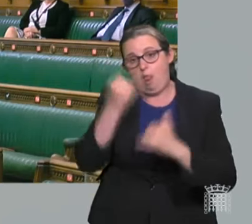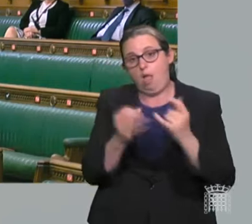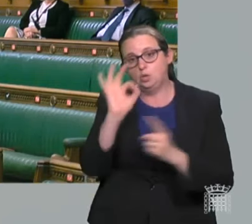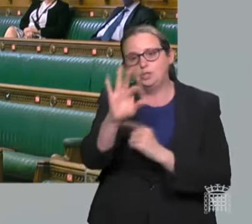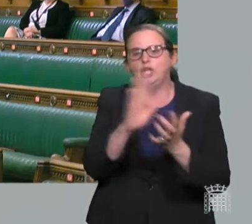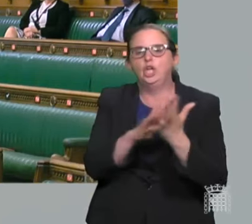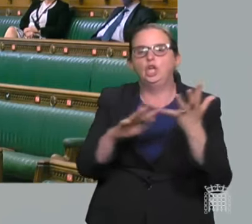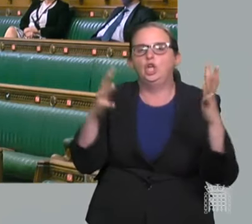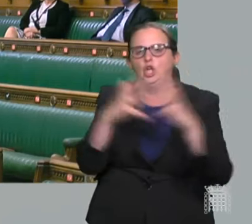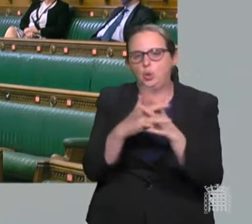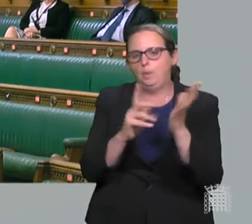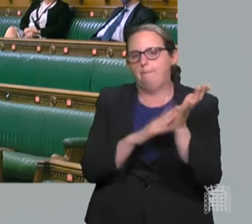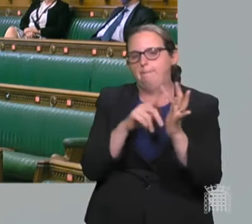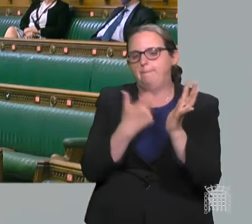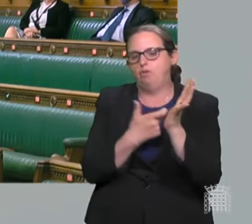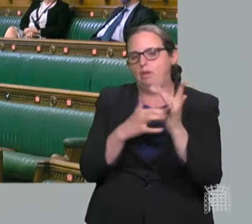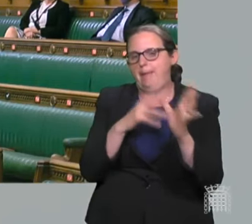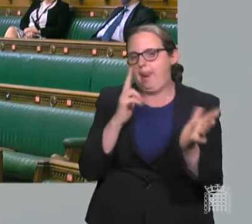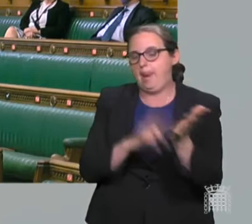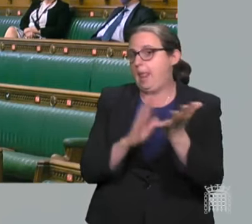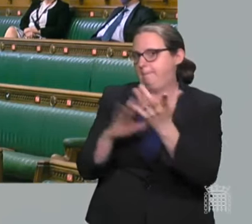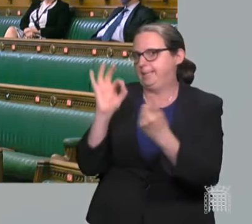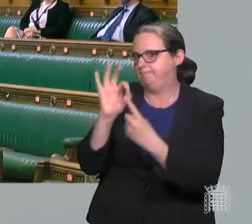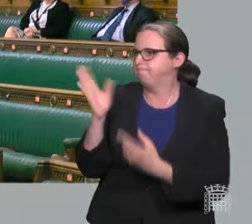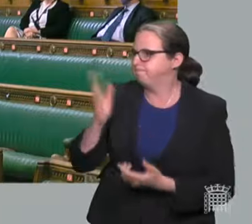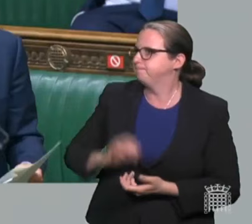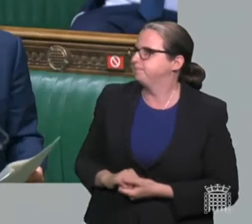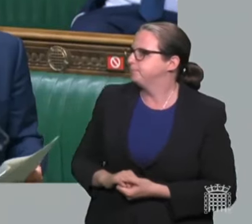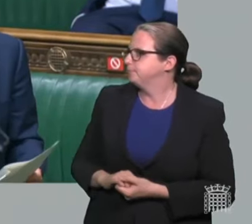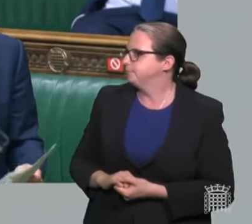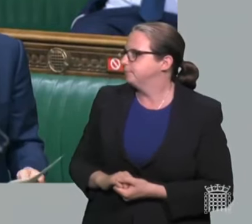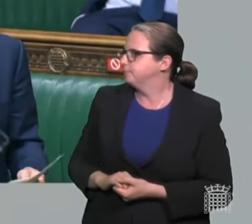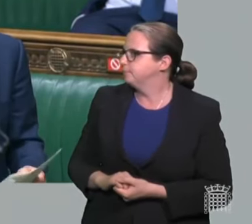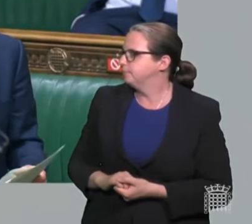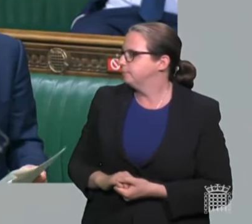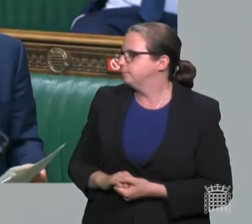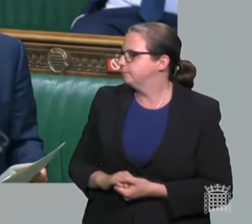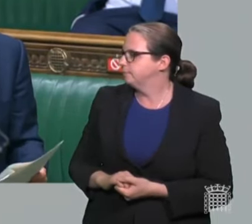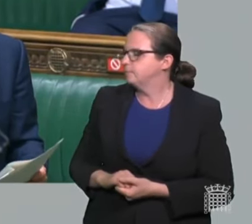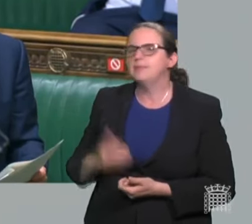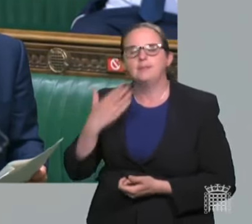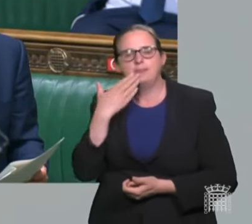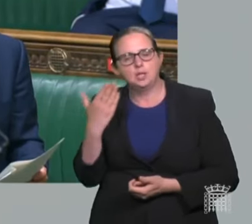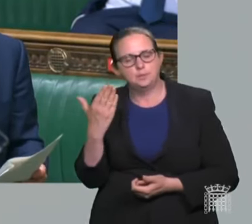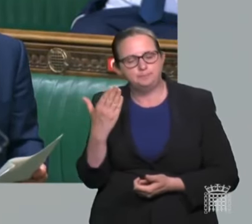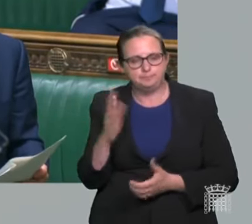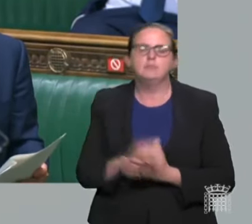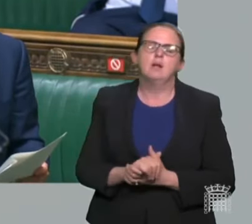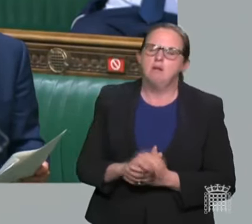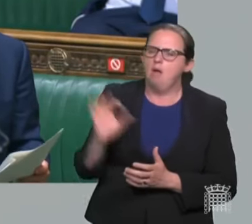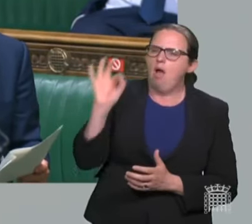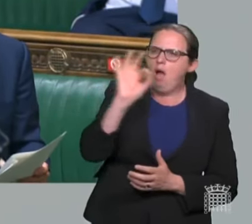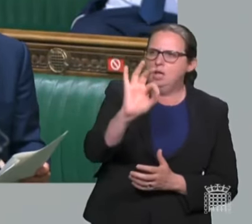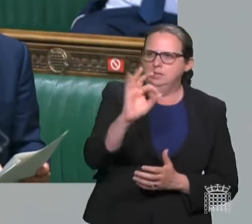Thank you very much, Madam Deputy Speaker. I welcome this statement from the Secretary of State. Can I just ask for clarity? The legal requirement to wear face